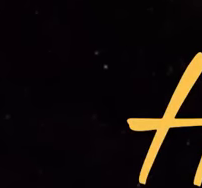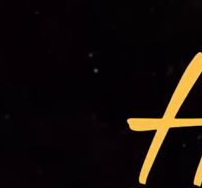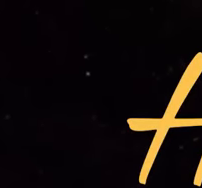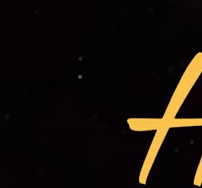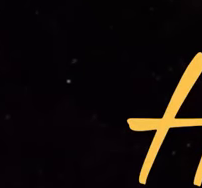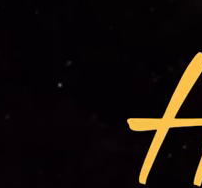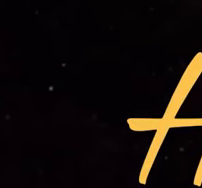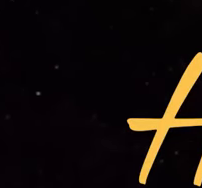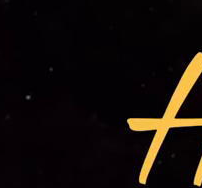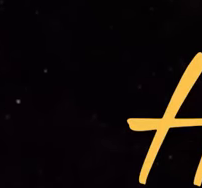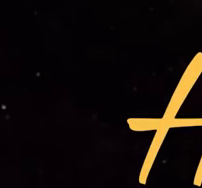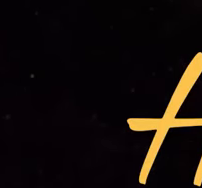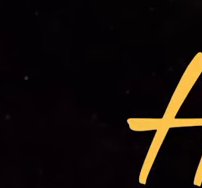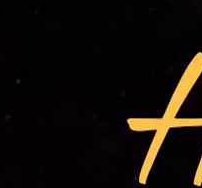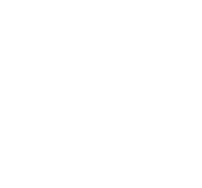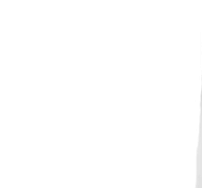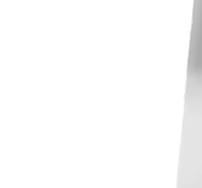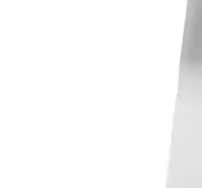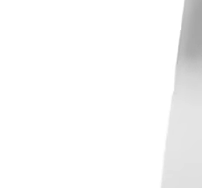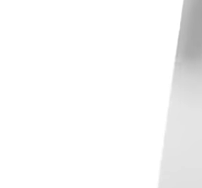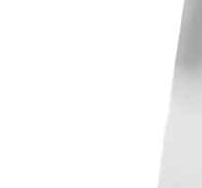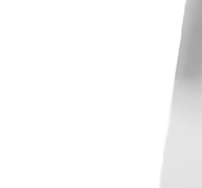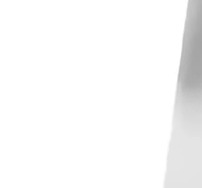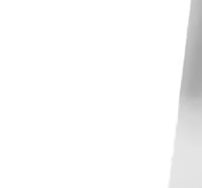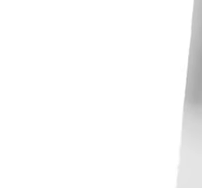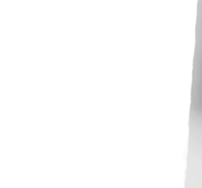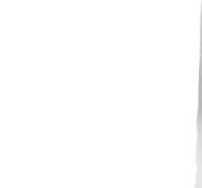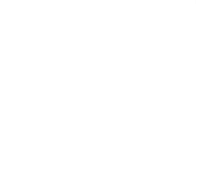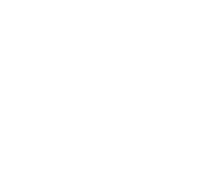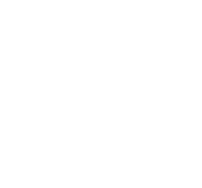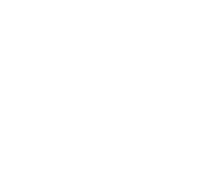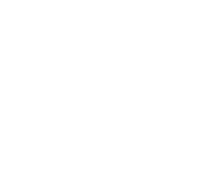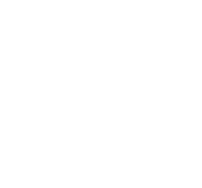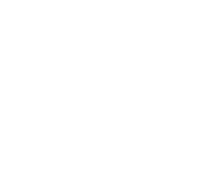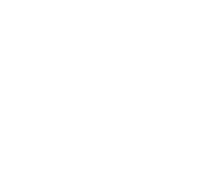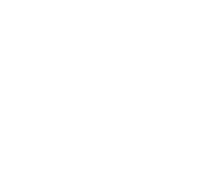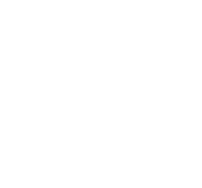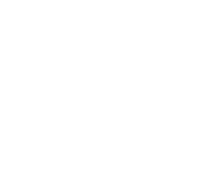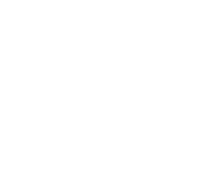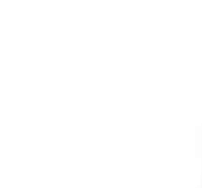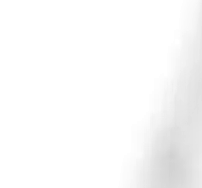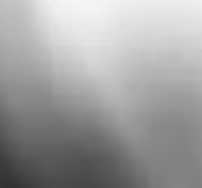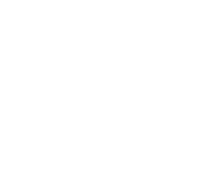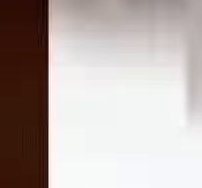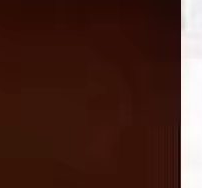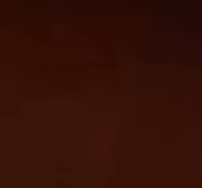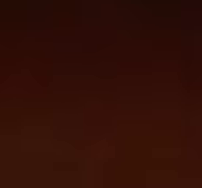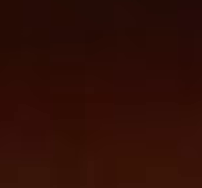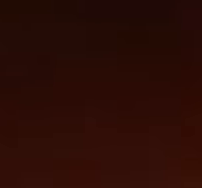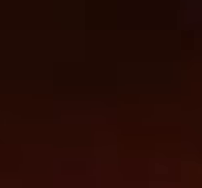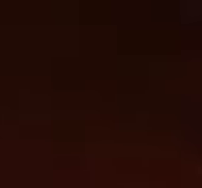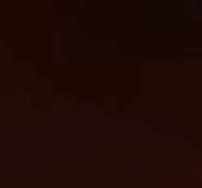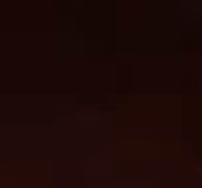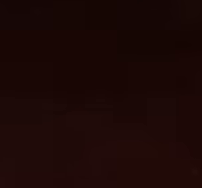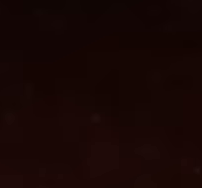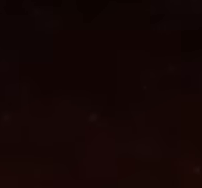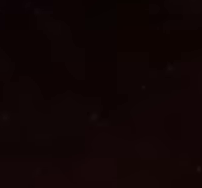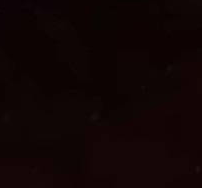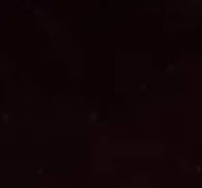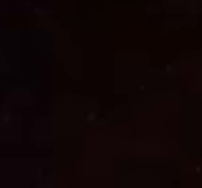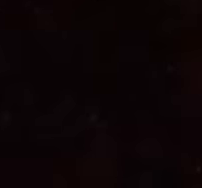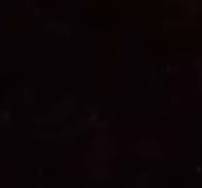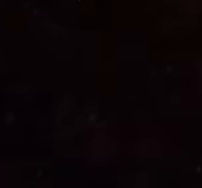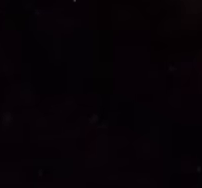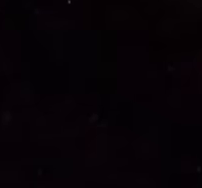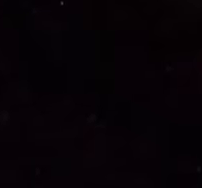p.m. at the Hyatt Regency Trinidad. We could make it if we try. Don't miss your chance to be a part of this musical